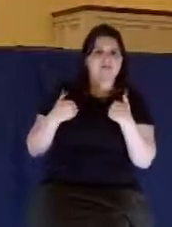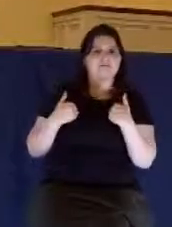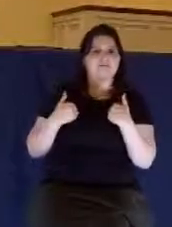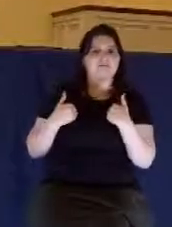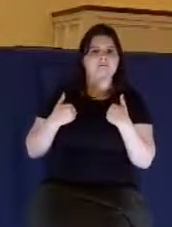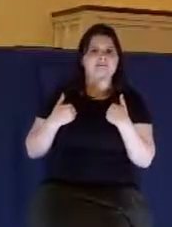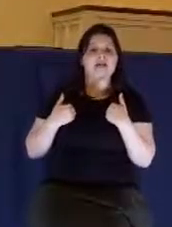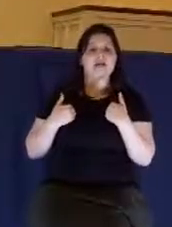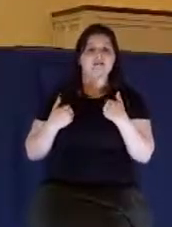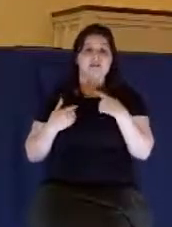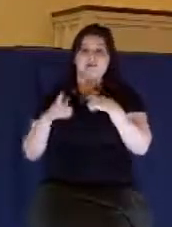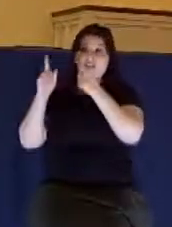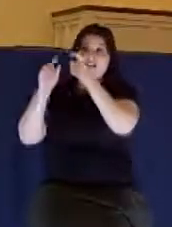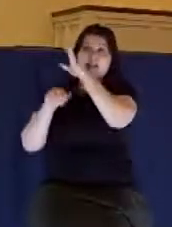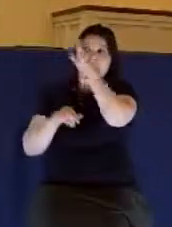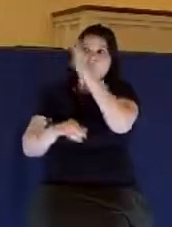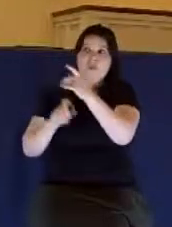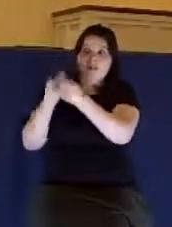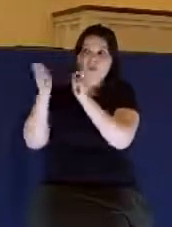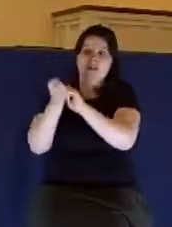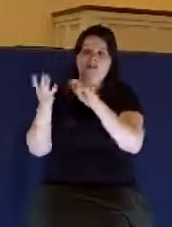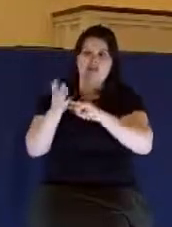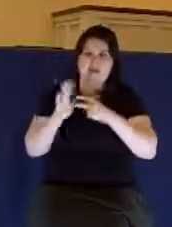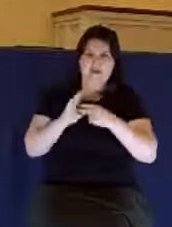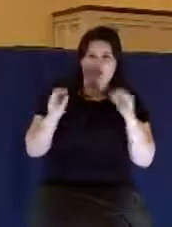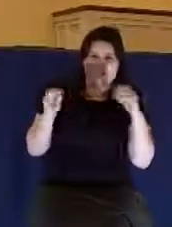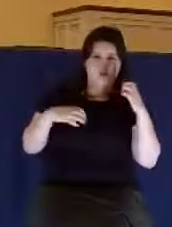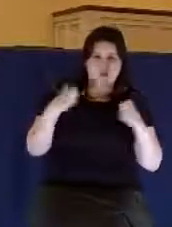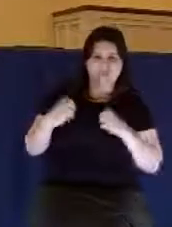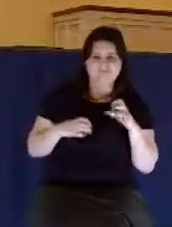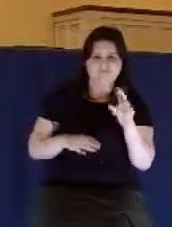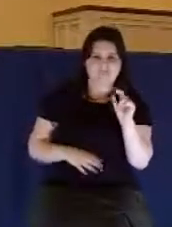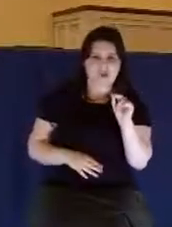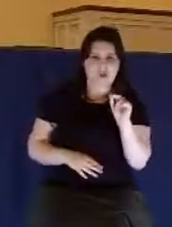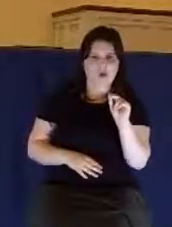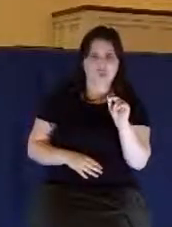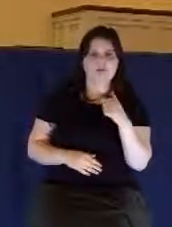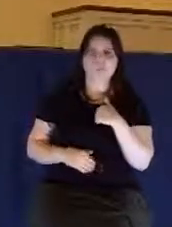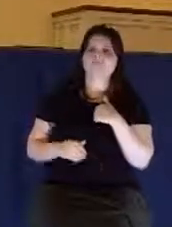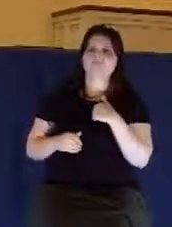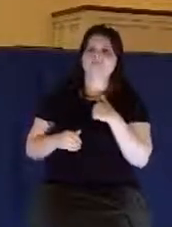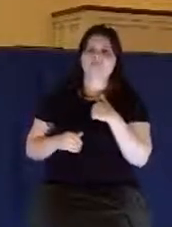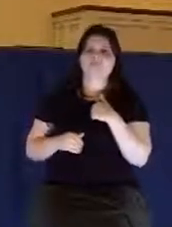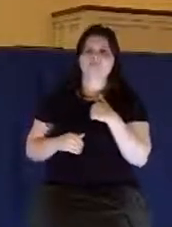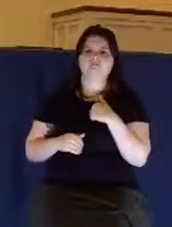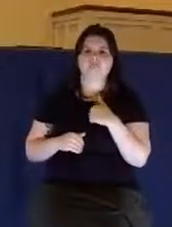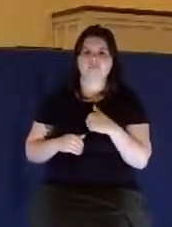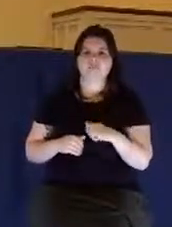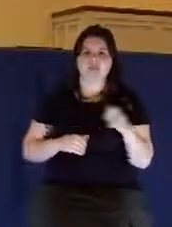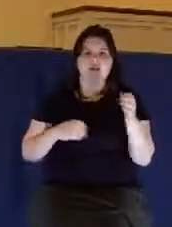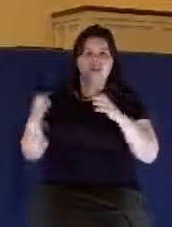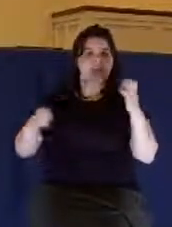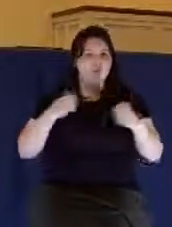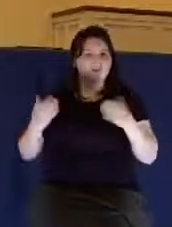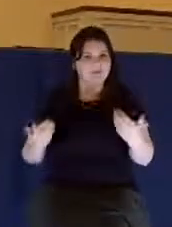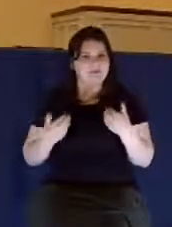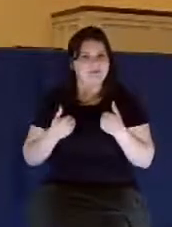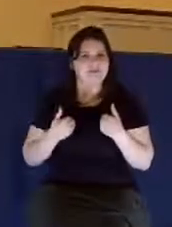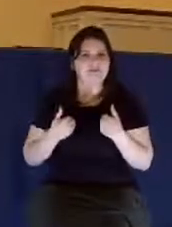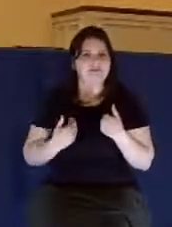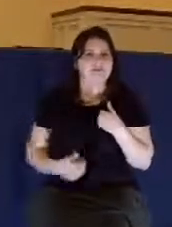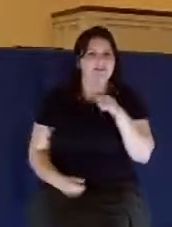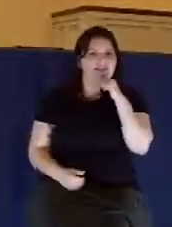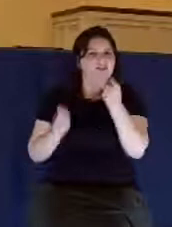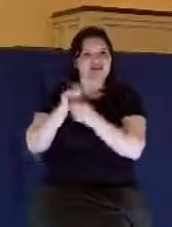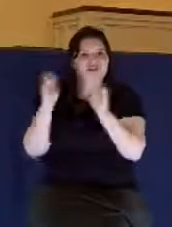immobile. He will meet us at whatever circumstance we're going through, and he will give